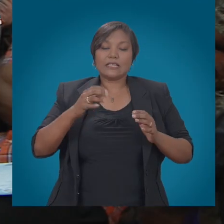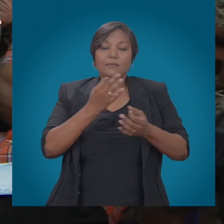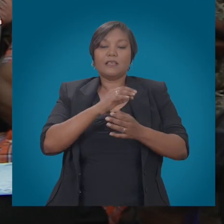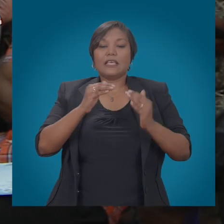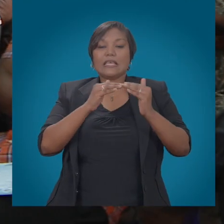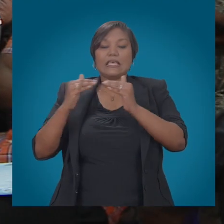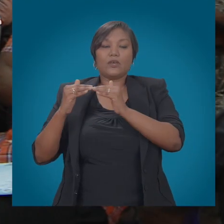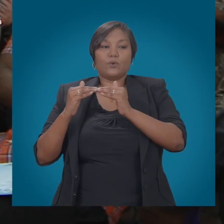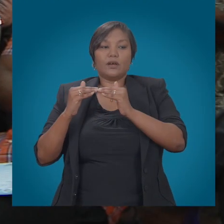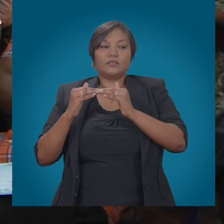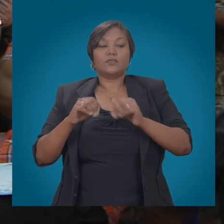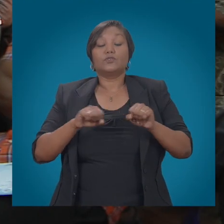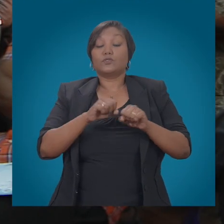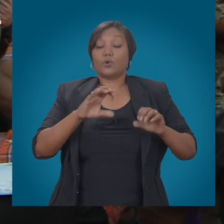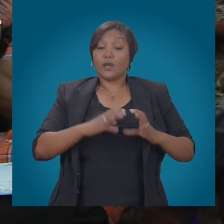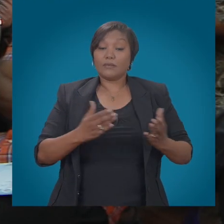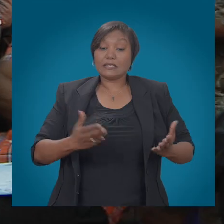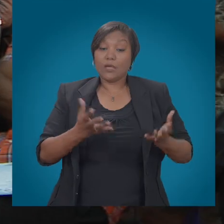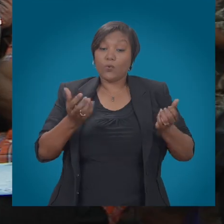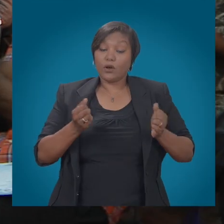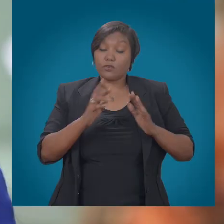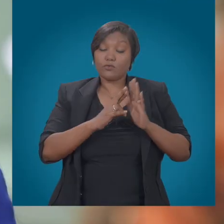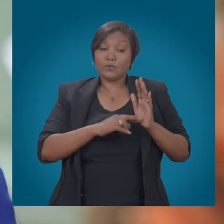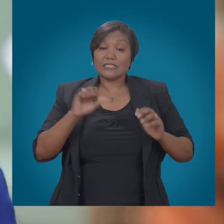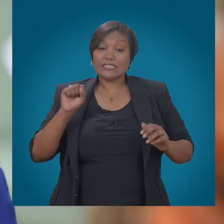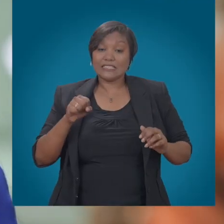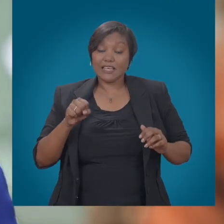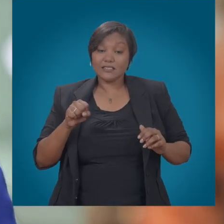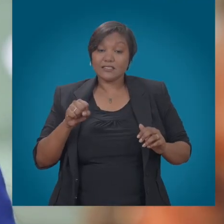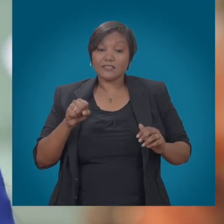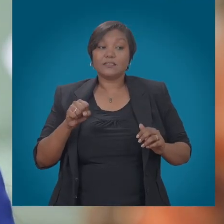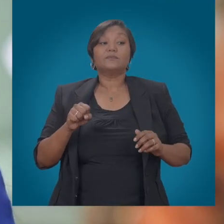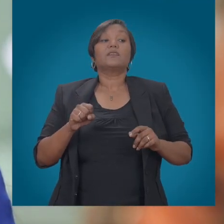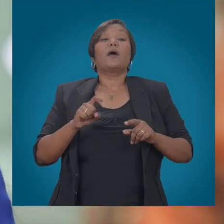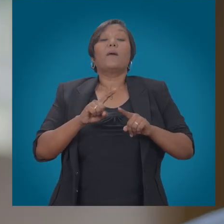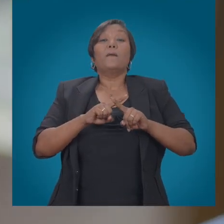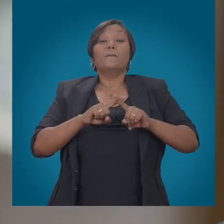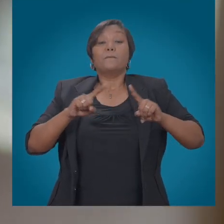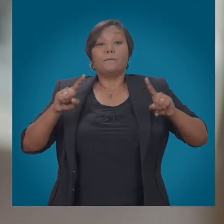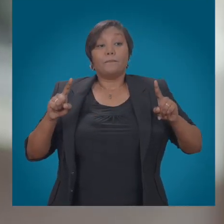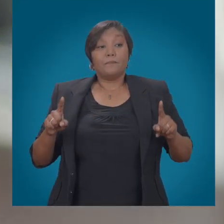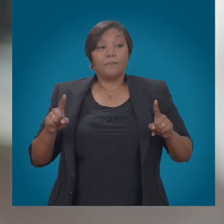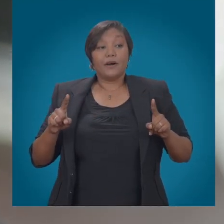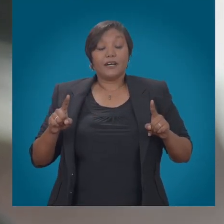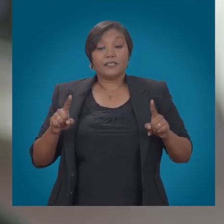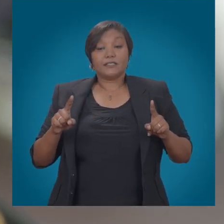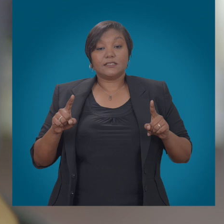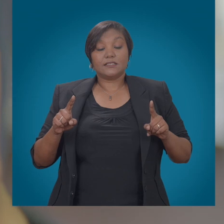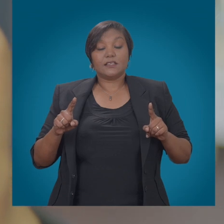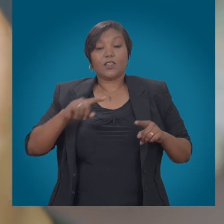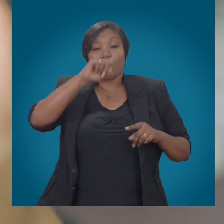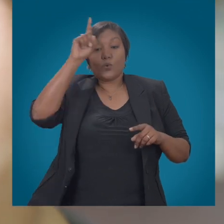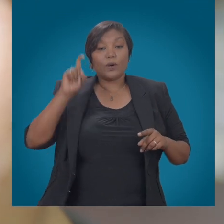while regulation of this brave new world is being advanced as the most effective means of introducing balance into what some service providers